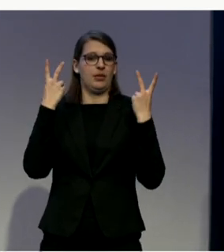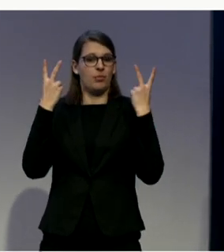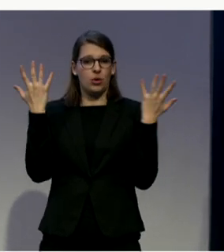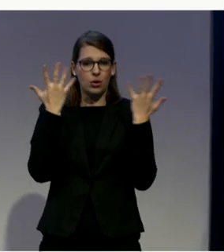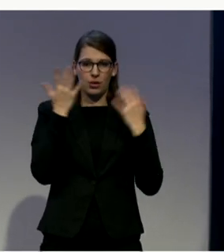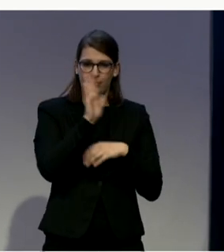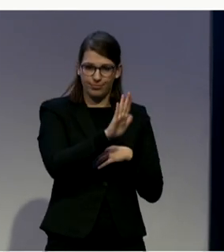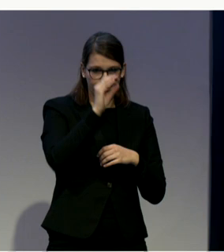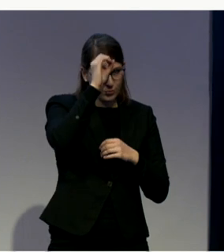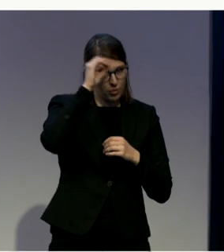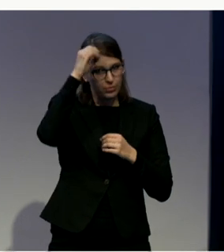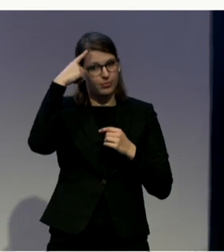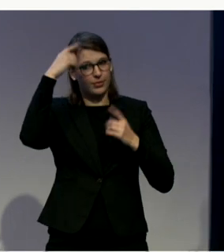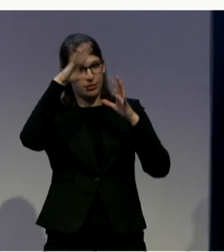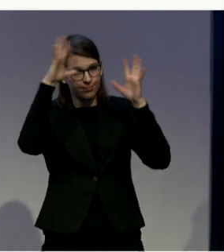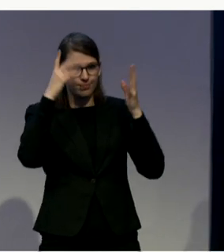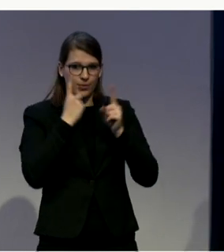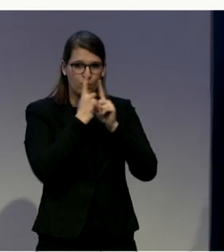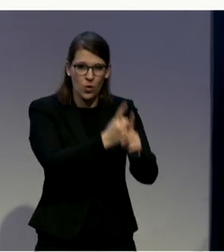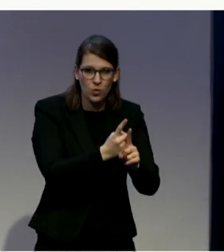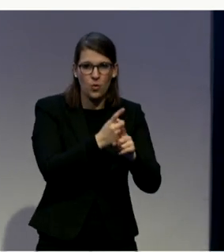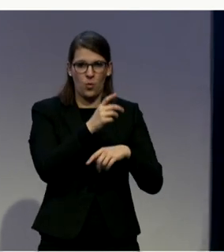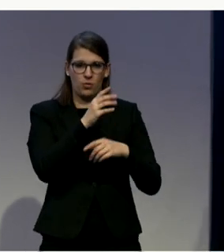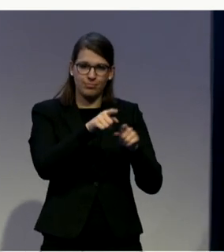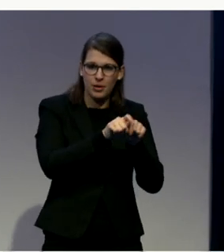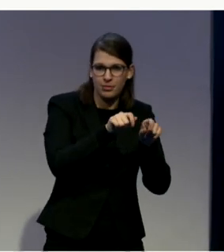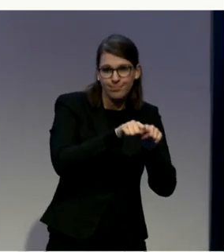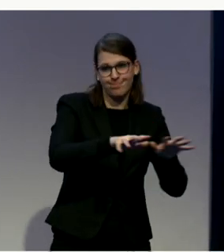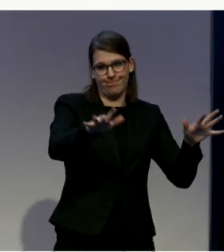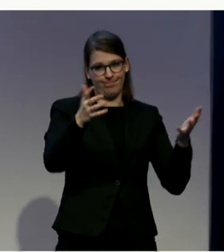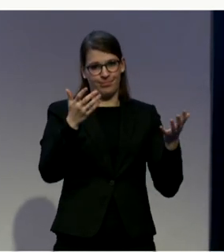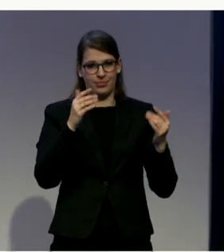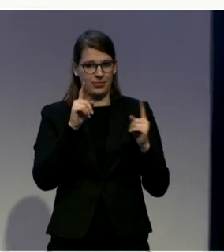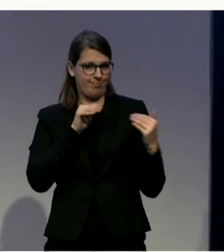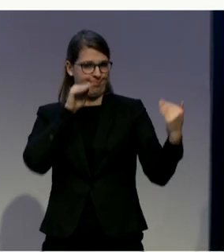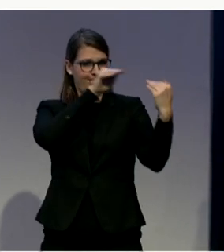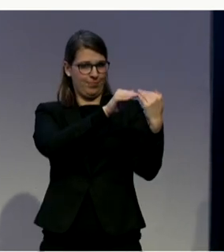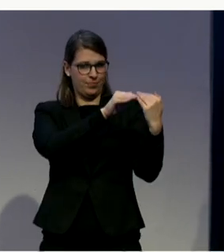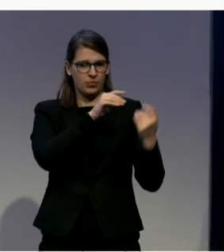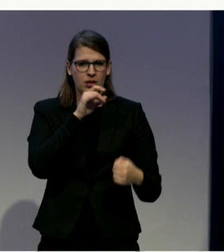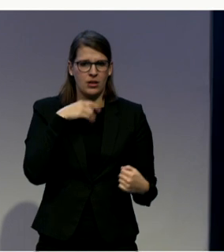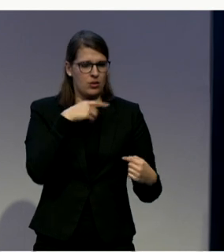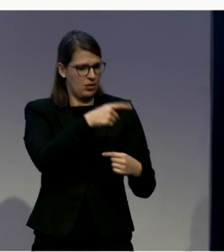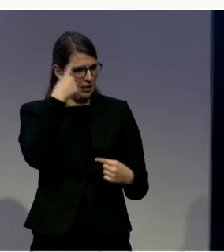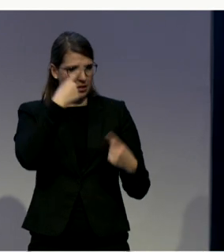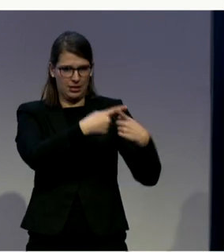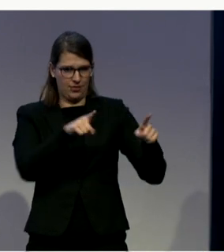If a professional says one thing, the person says another one, it's impossible. Thank you very much.